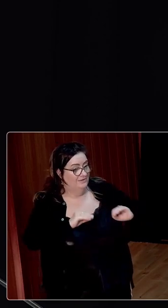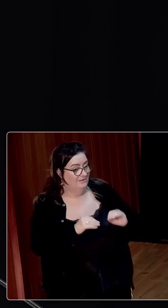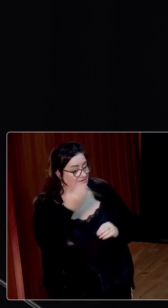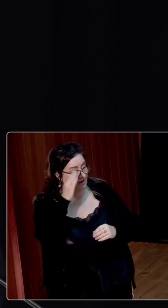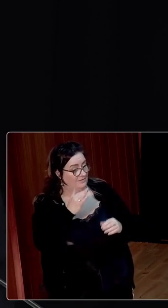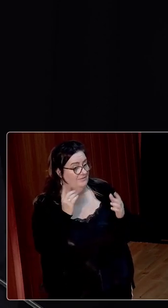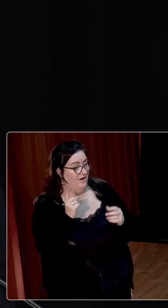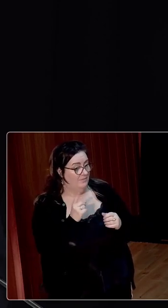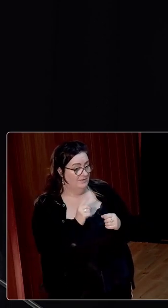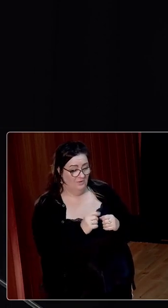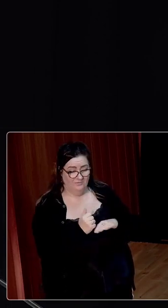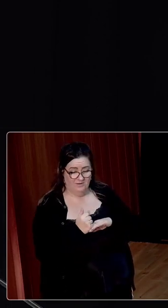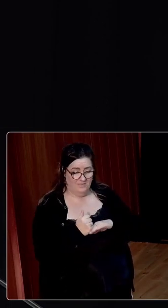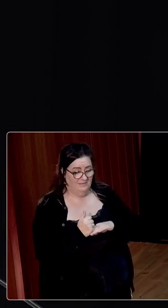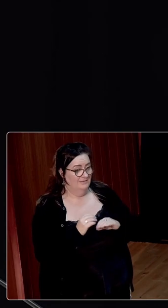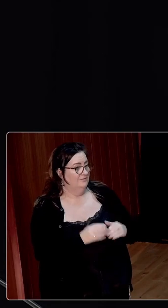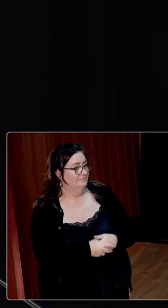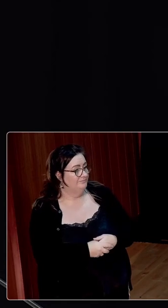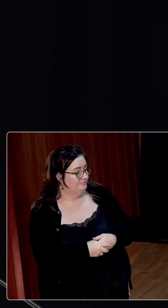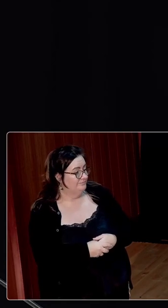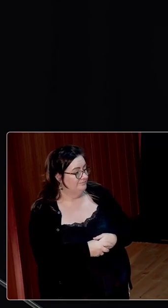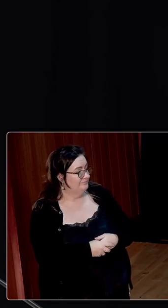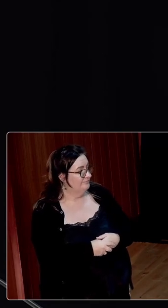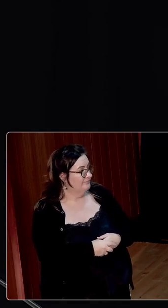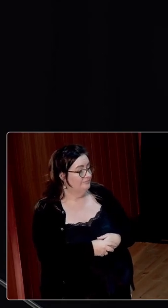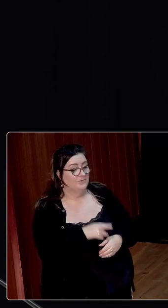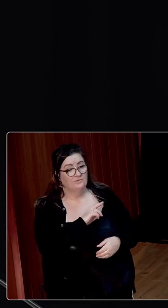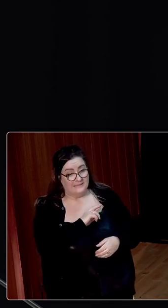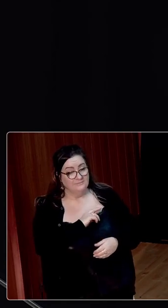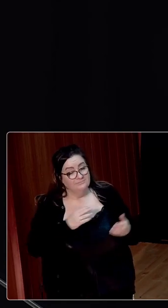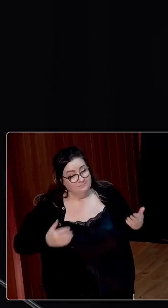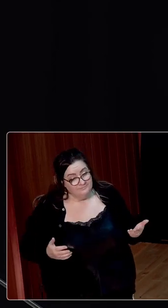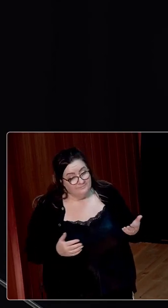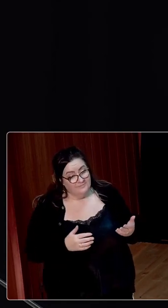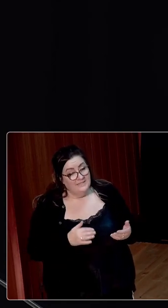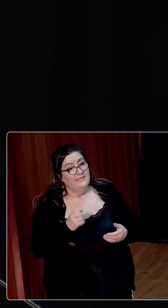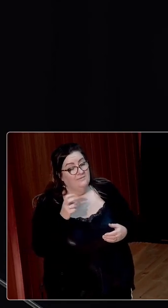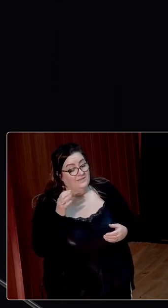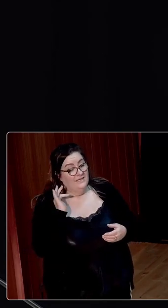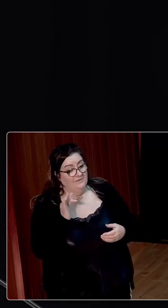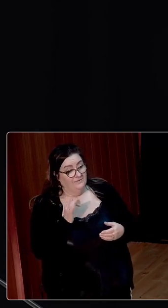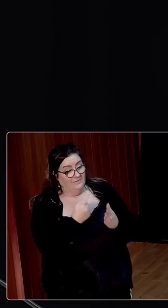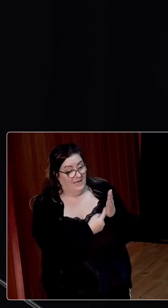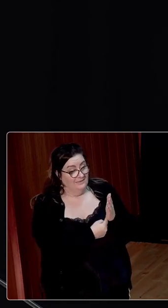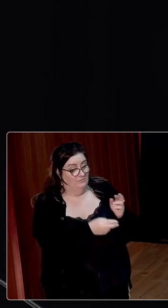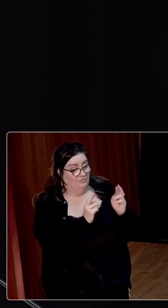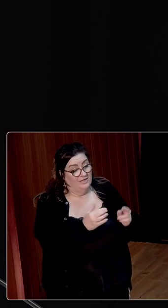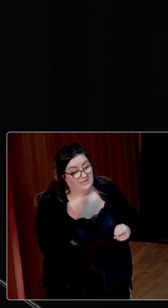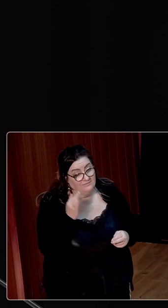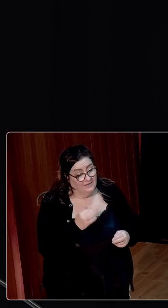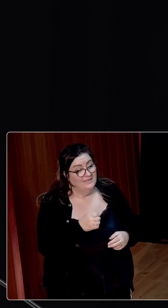farmers remained basic. Ultimately though, even if Irish land policy had been appropriate